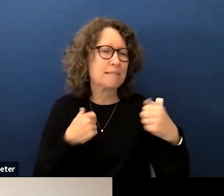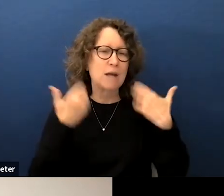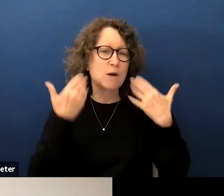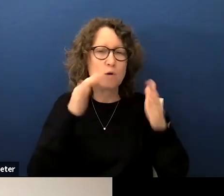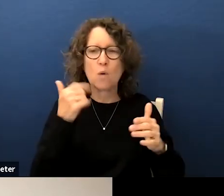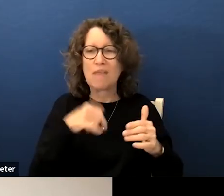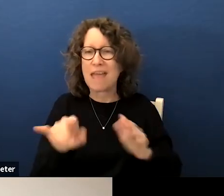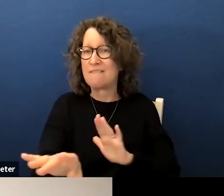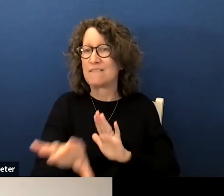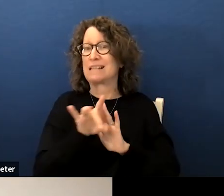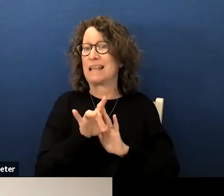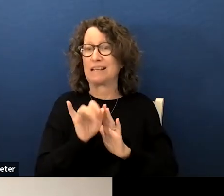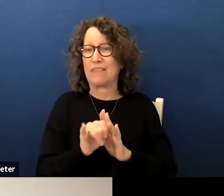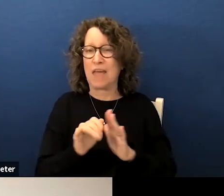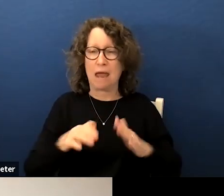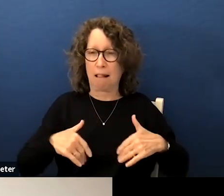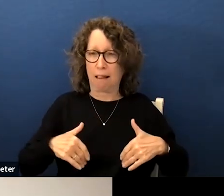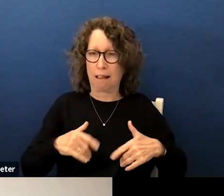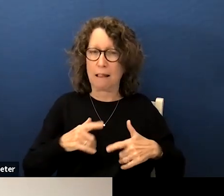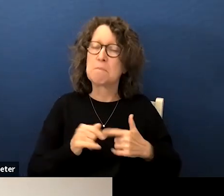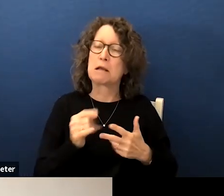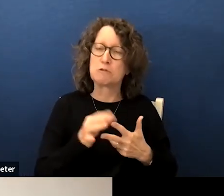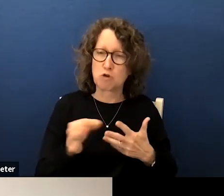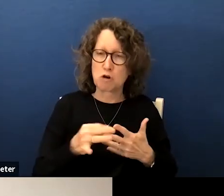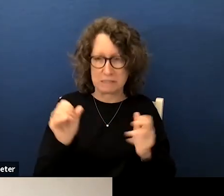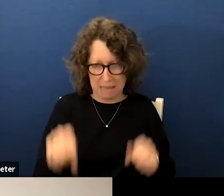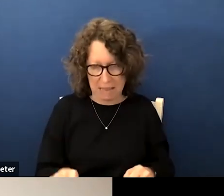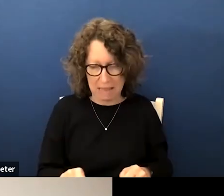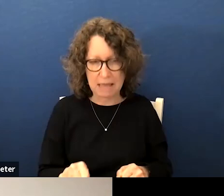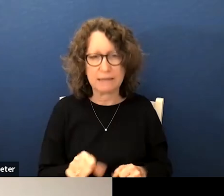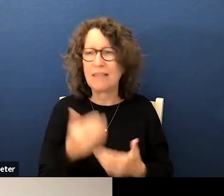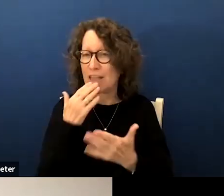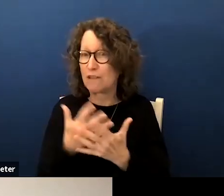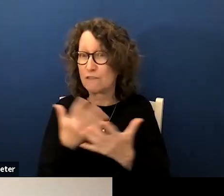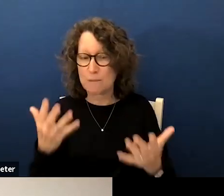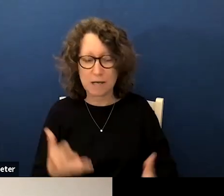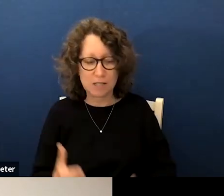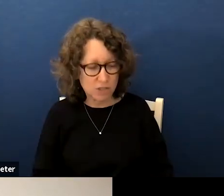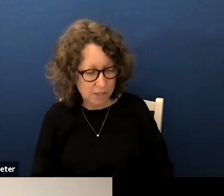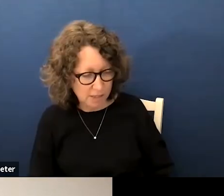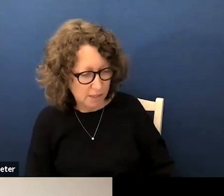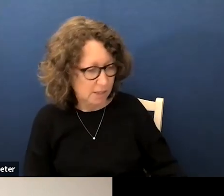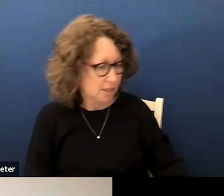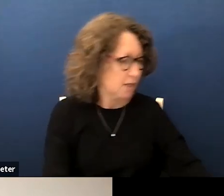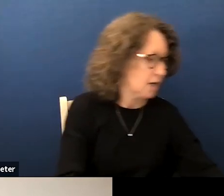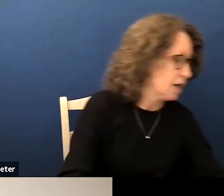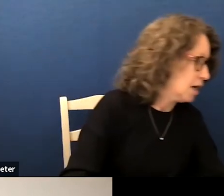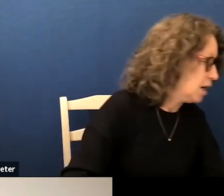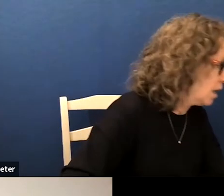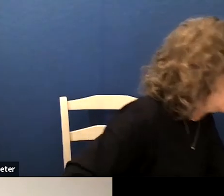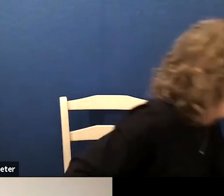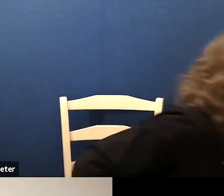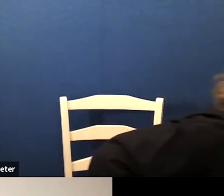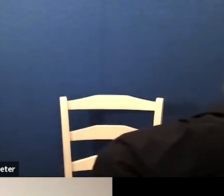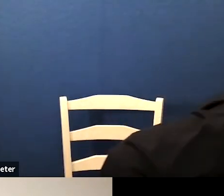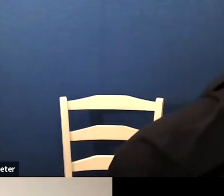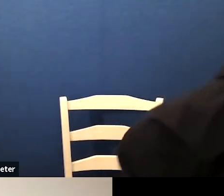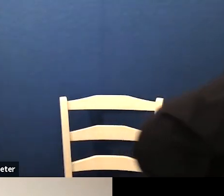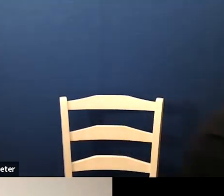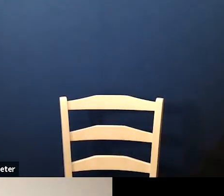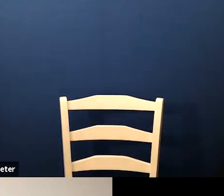any have selected that but it is an option right great thank you very much dr wagenick i have a question for you